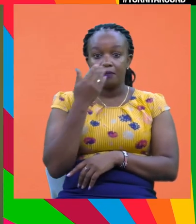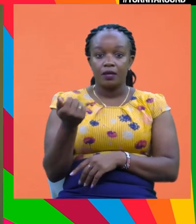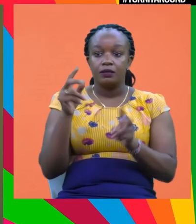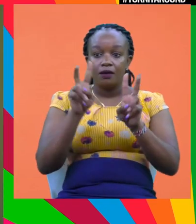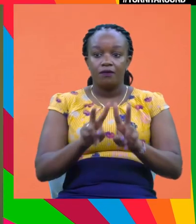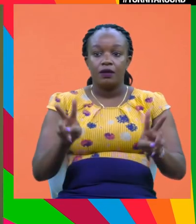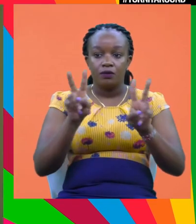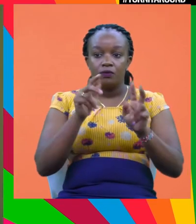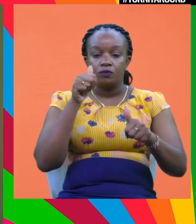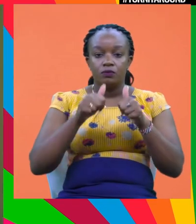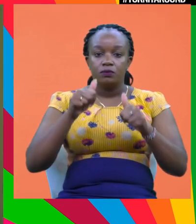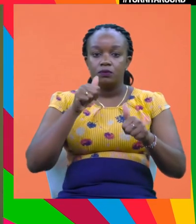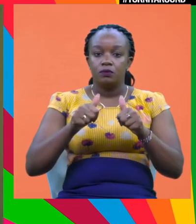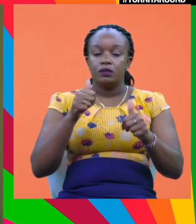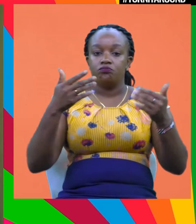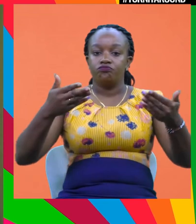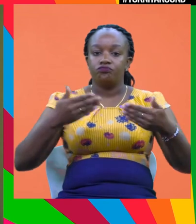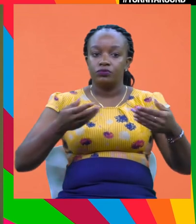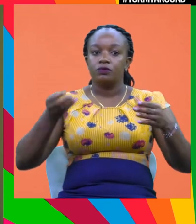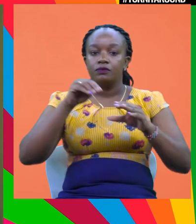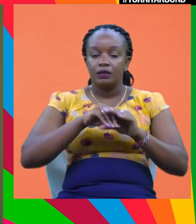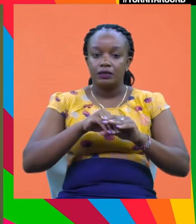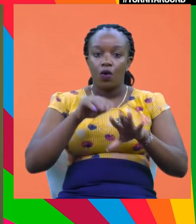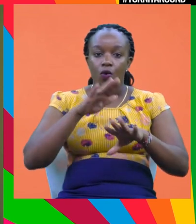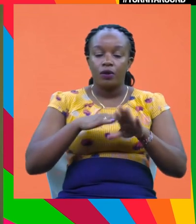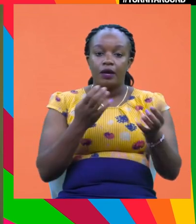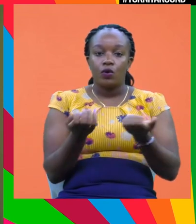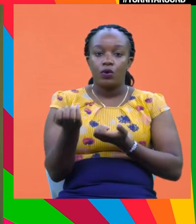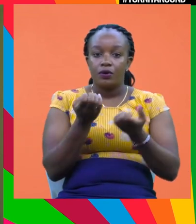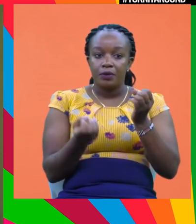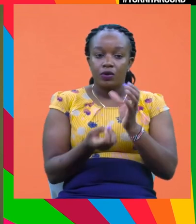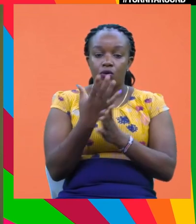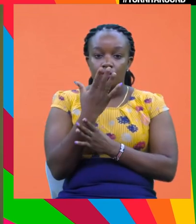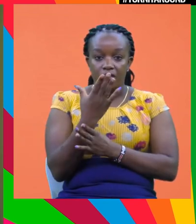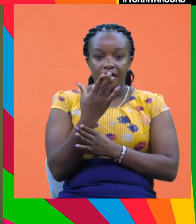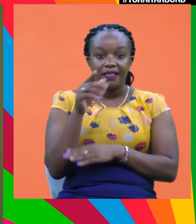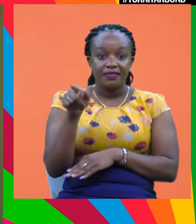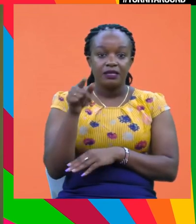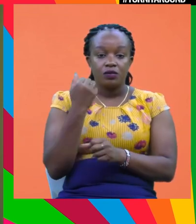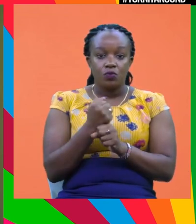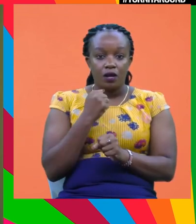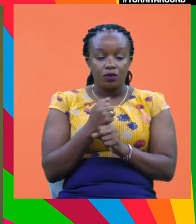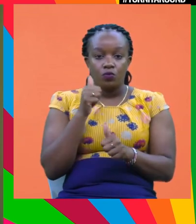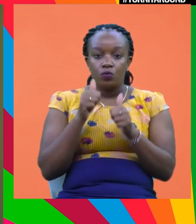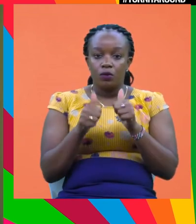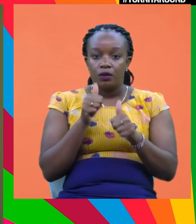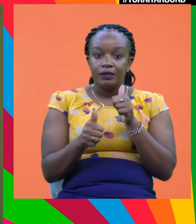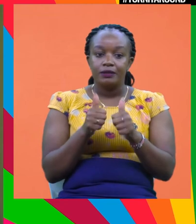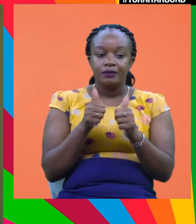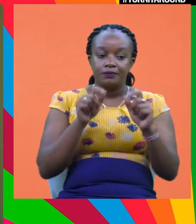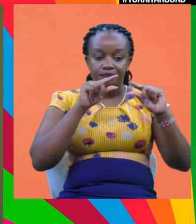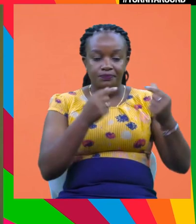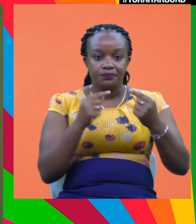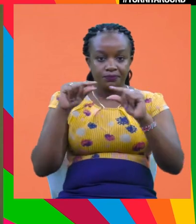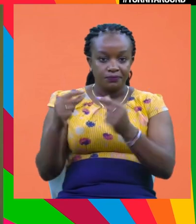undertaking to invest in that. It's good for economic growth. And this is, again, work that, uh, colleagues at the IMF